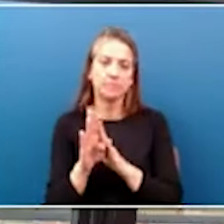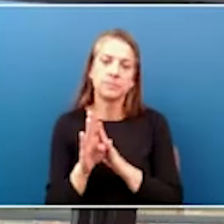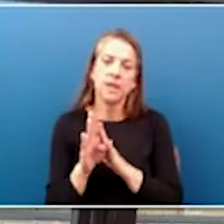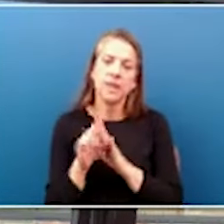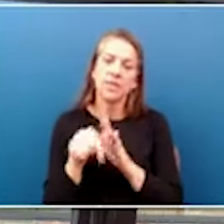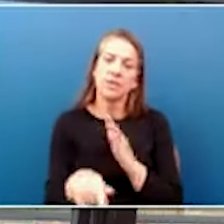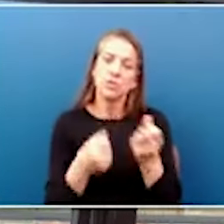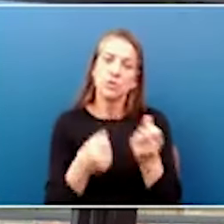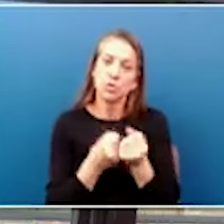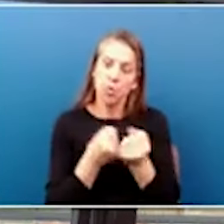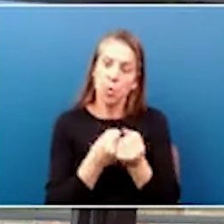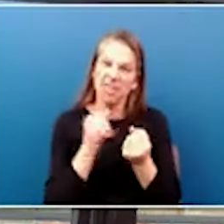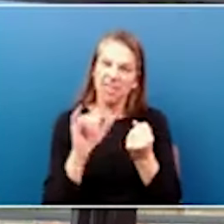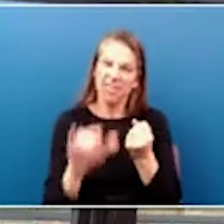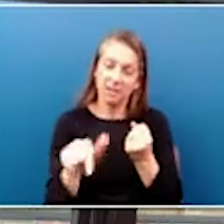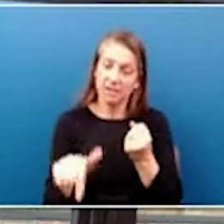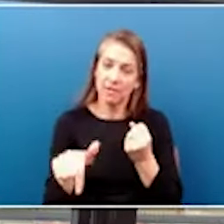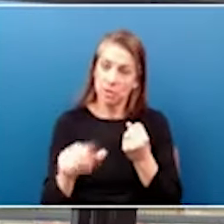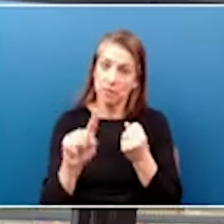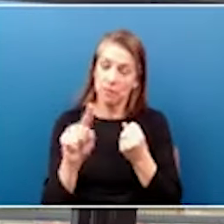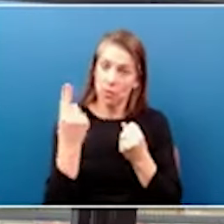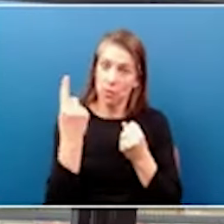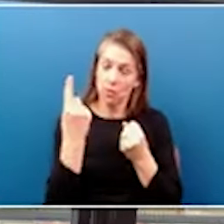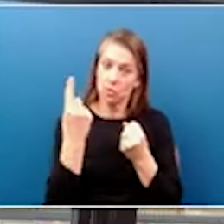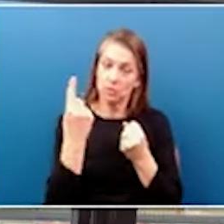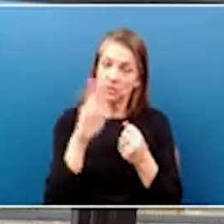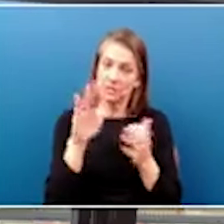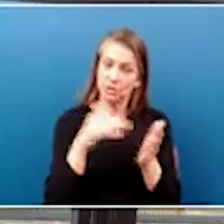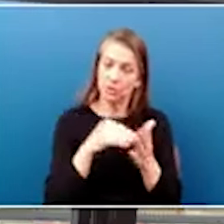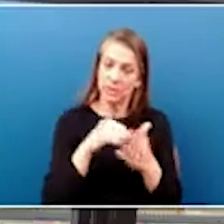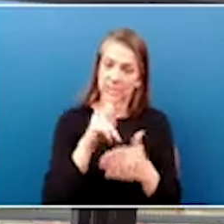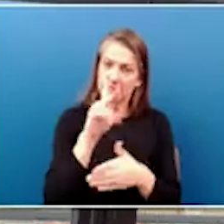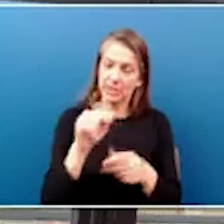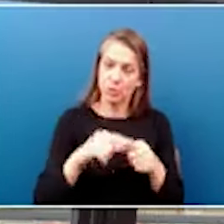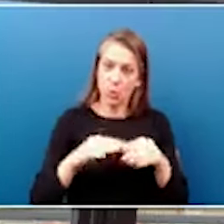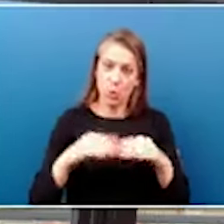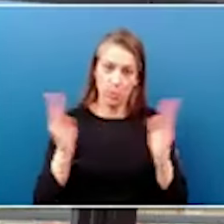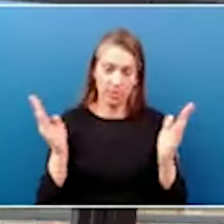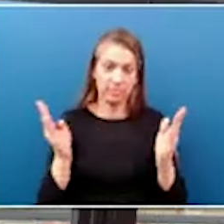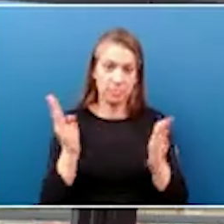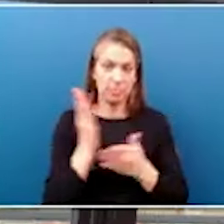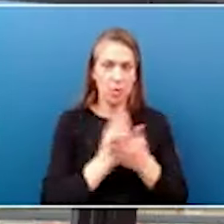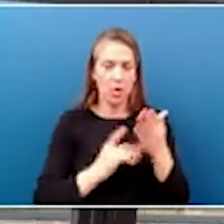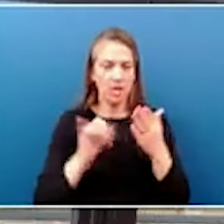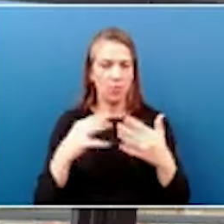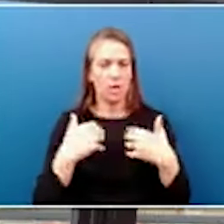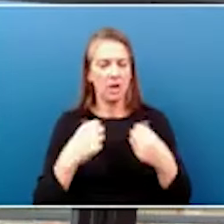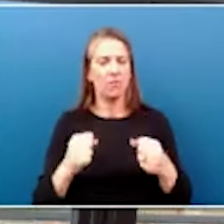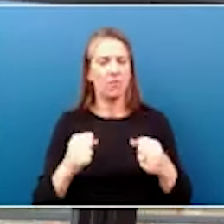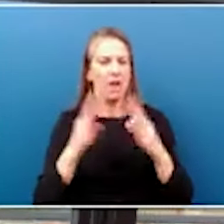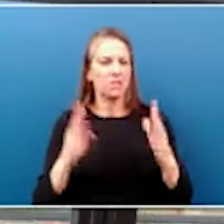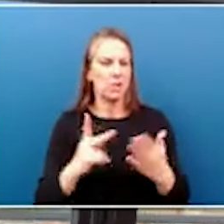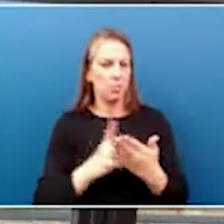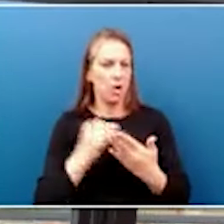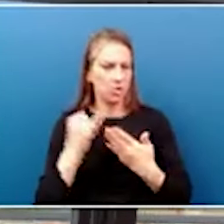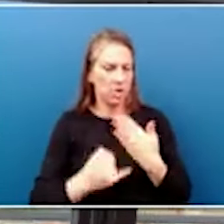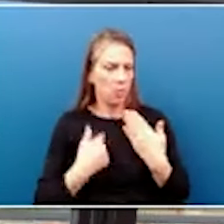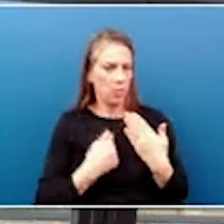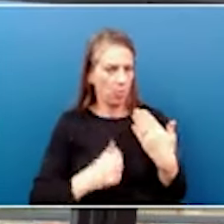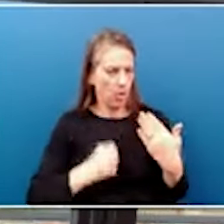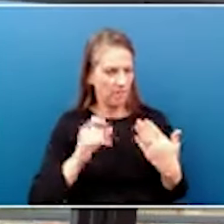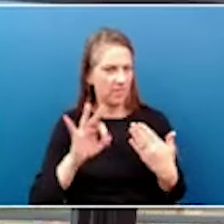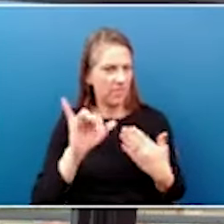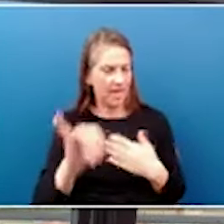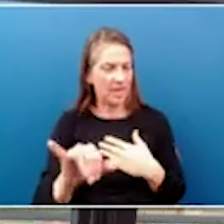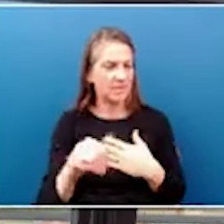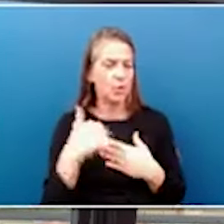it. This is the first center in Kentucky to open as part of the Recovery Housing Project and we are very proud of that. We are eager